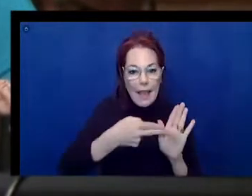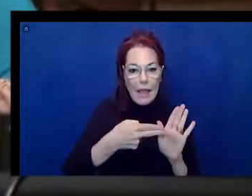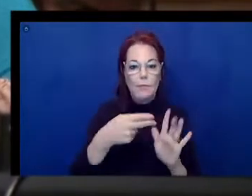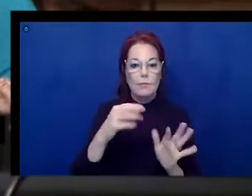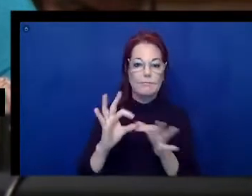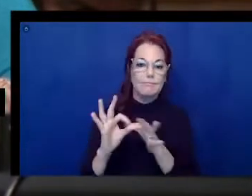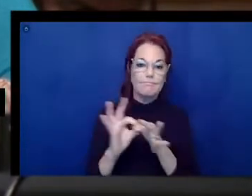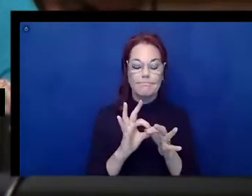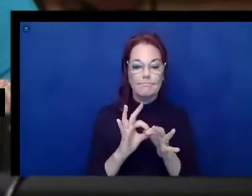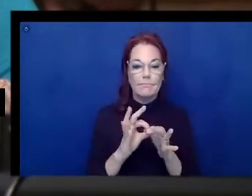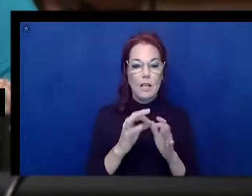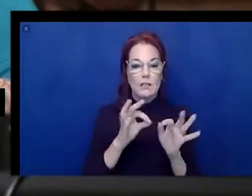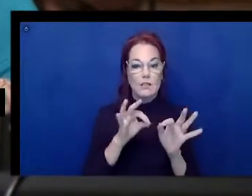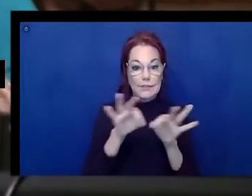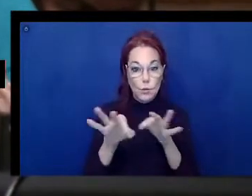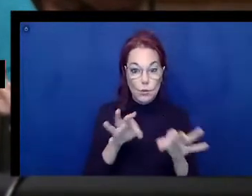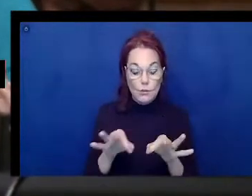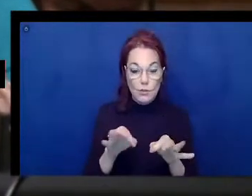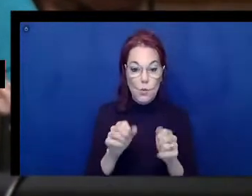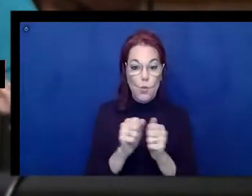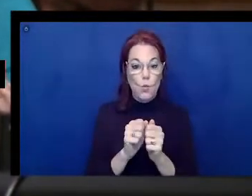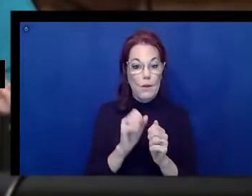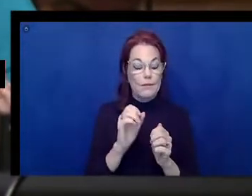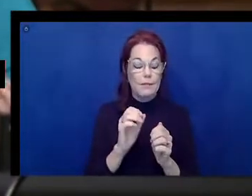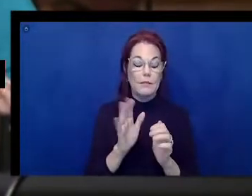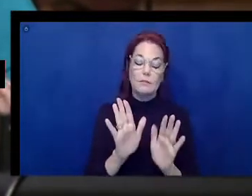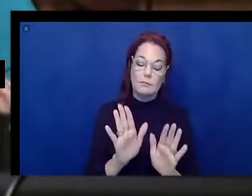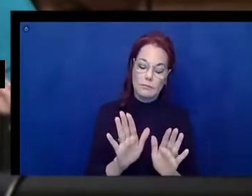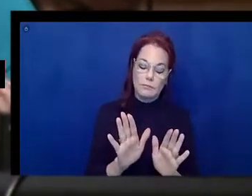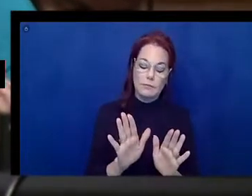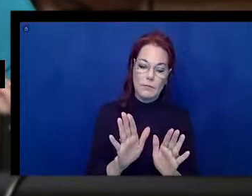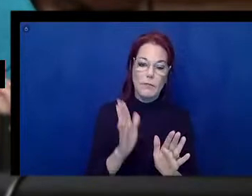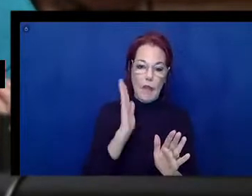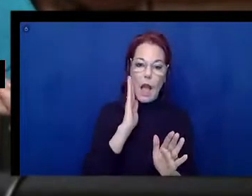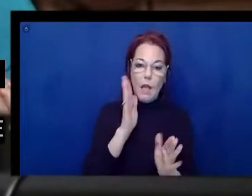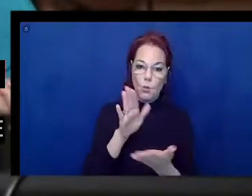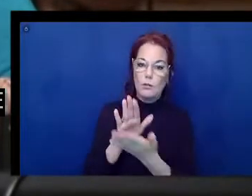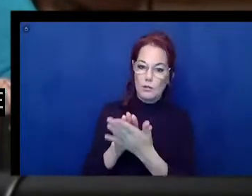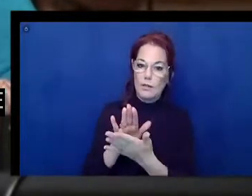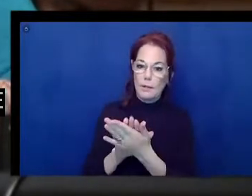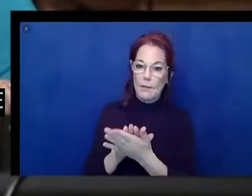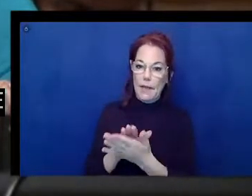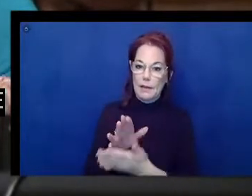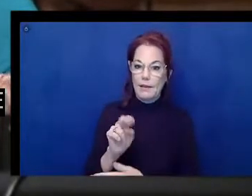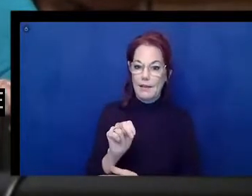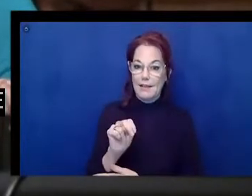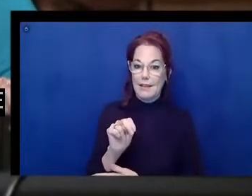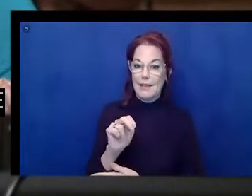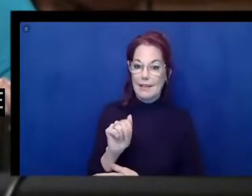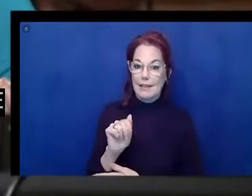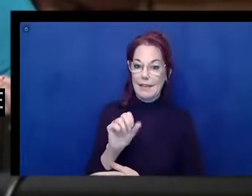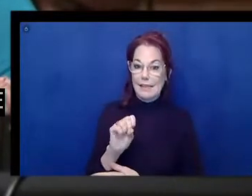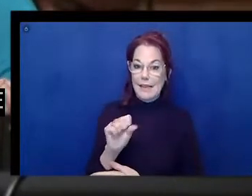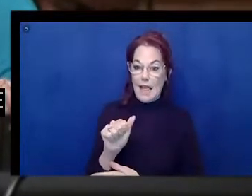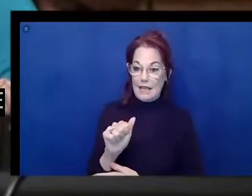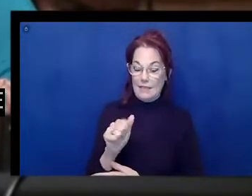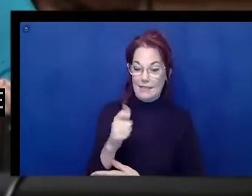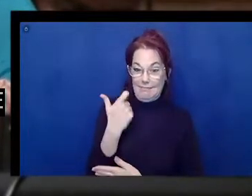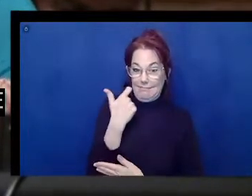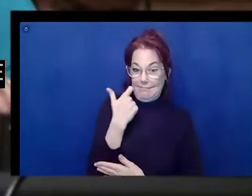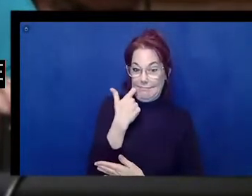that are important, I do, will have to commend the NASA most recent ones with the